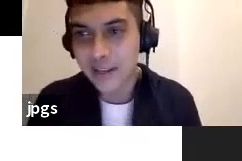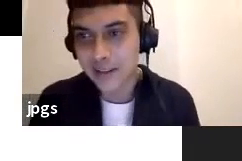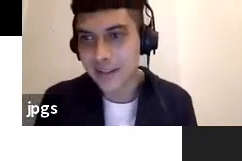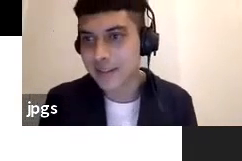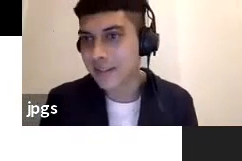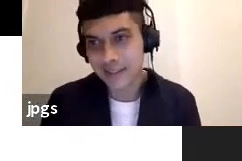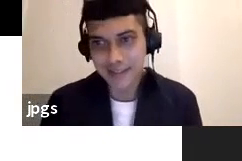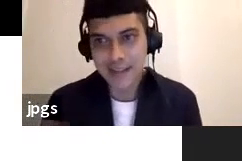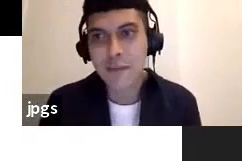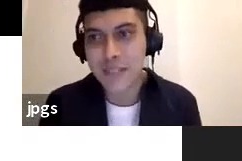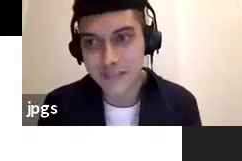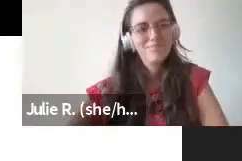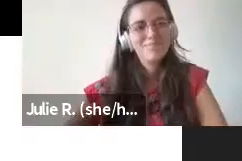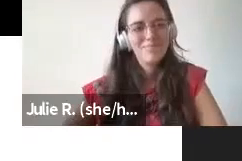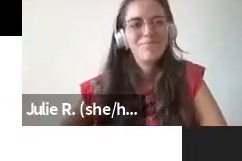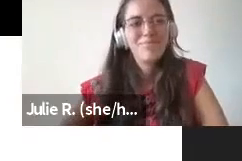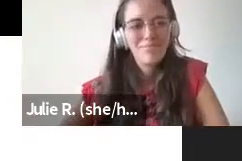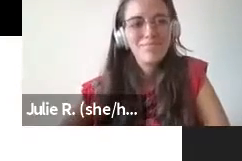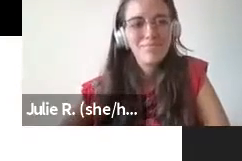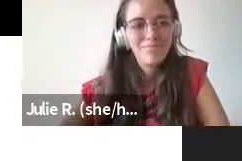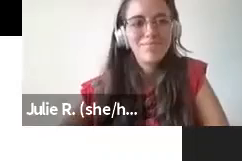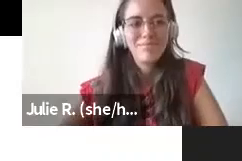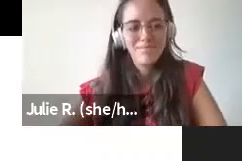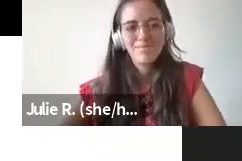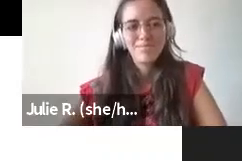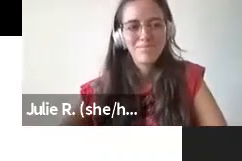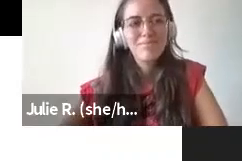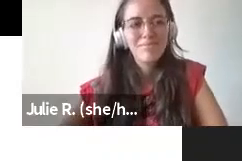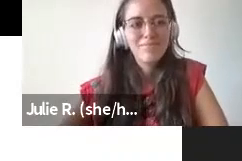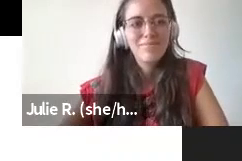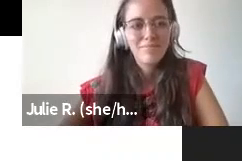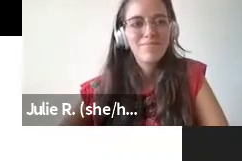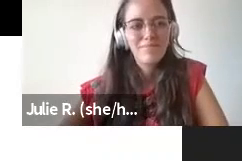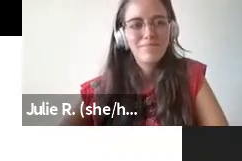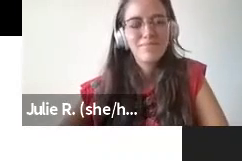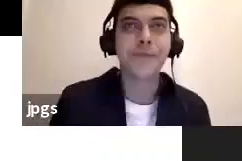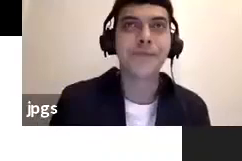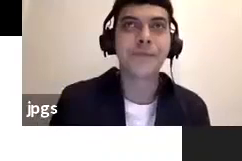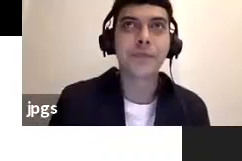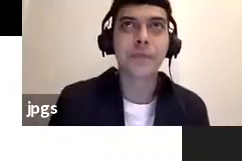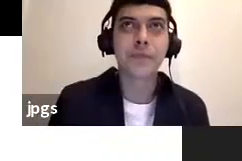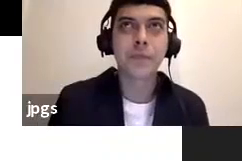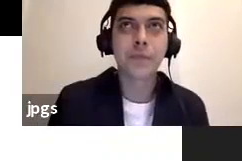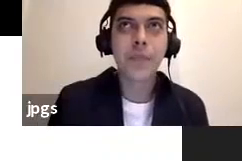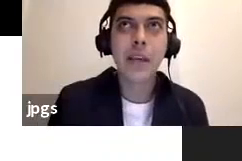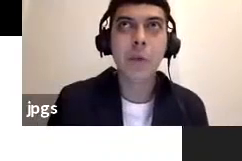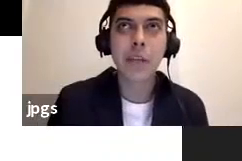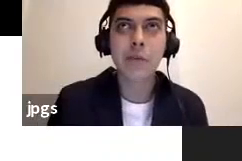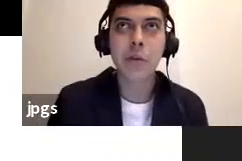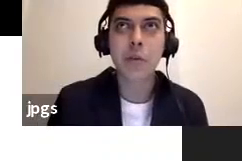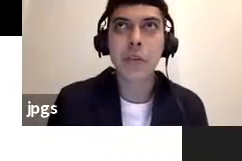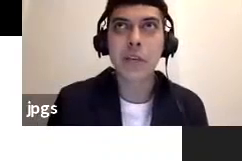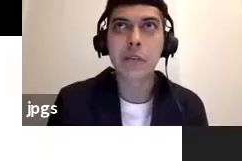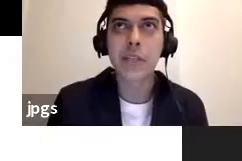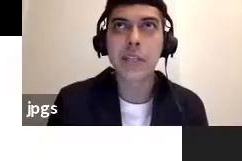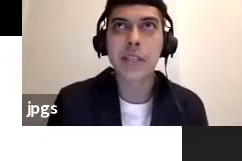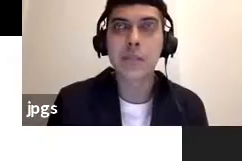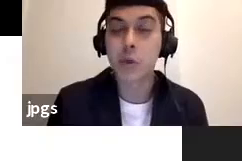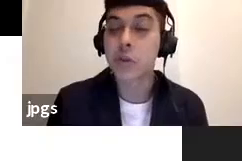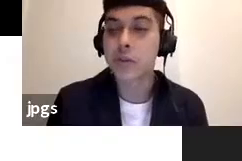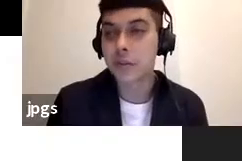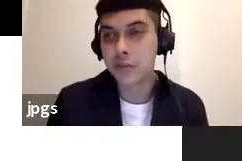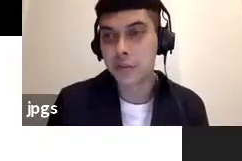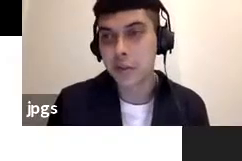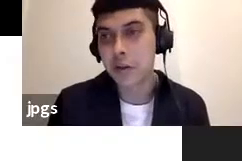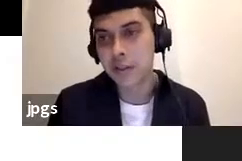already it's it happens in in brazil for instance um what if we could think of these